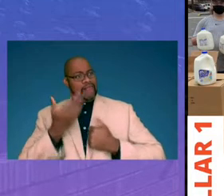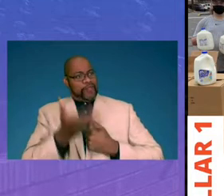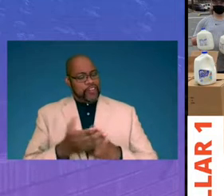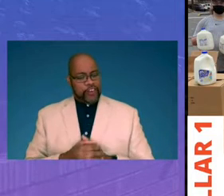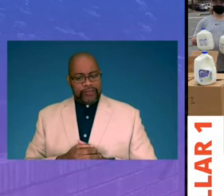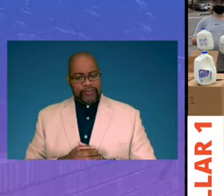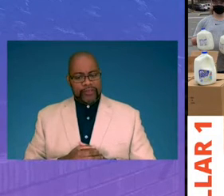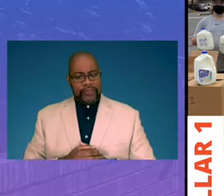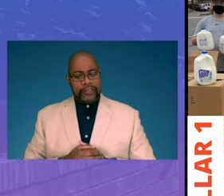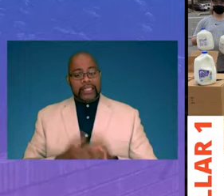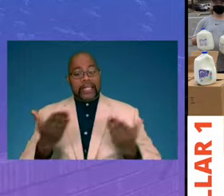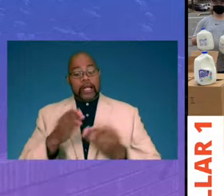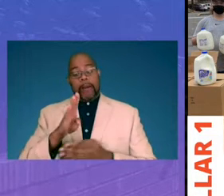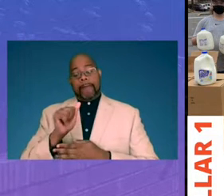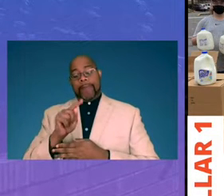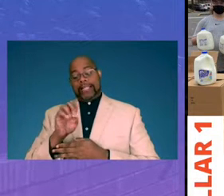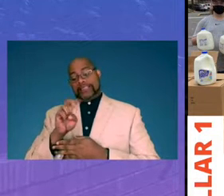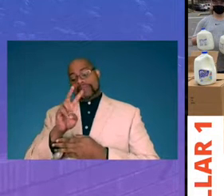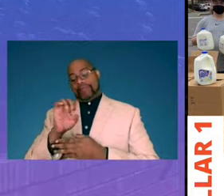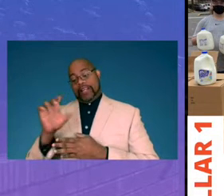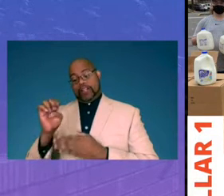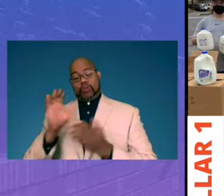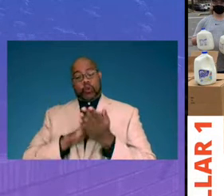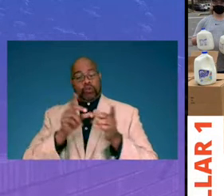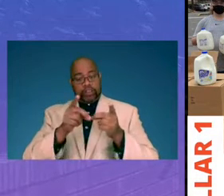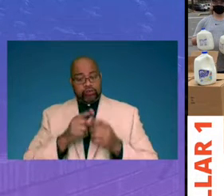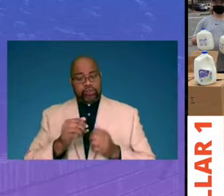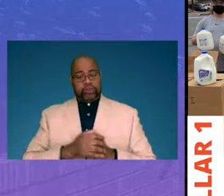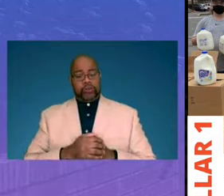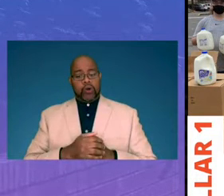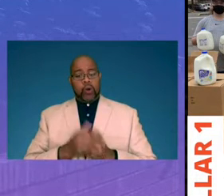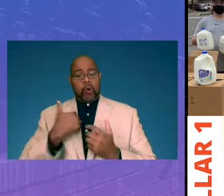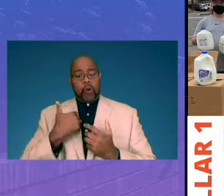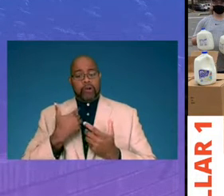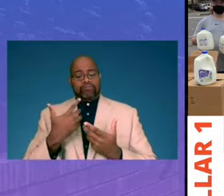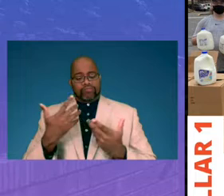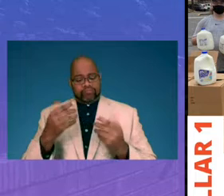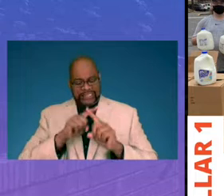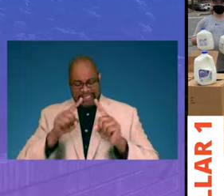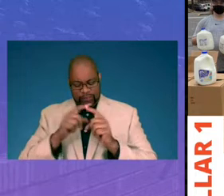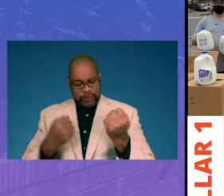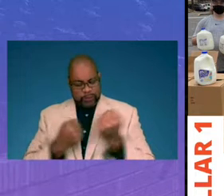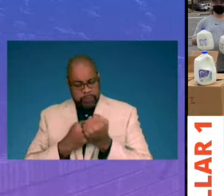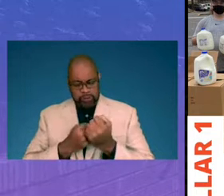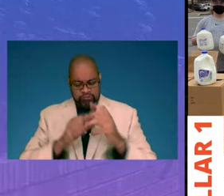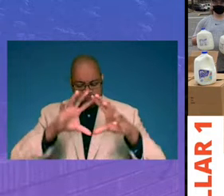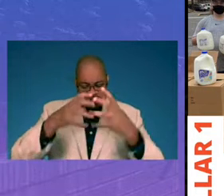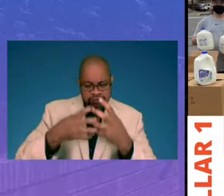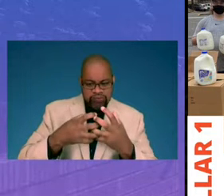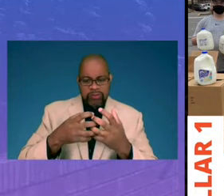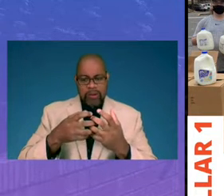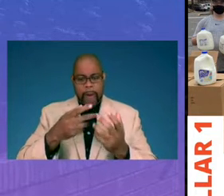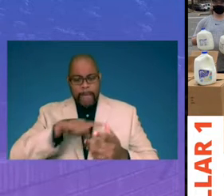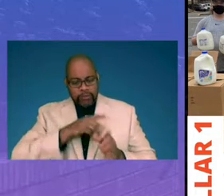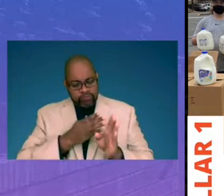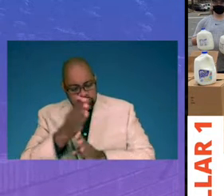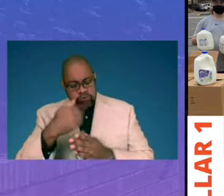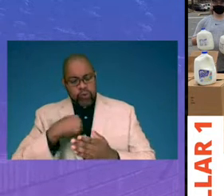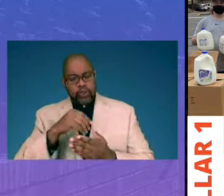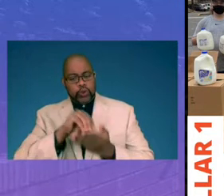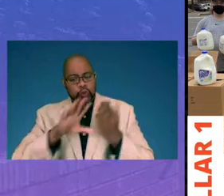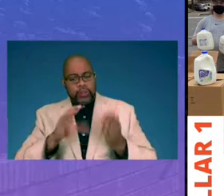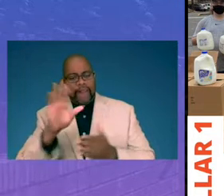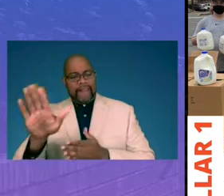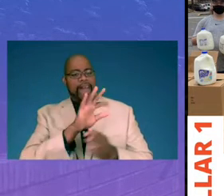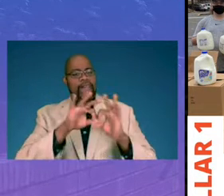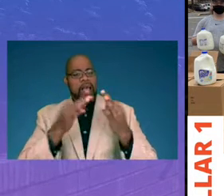Here in the Batesville School District, we are braiding together a range of supports and opportunities personalized to our students and their